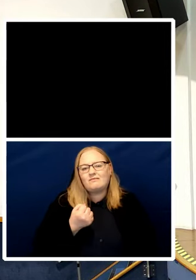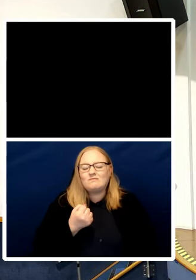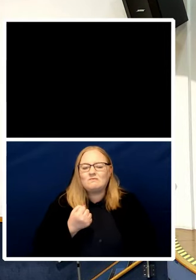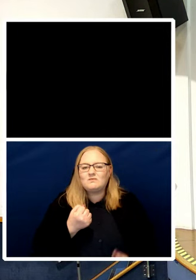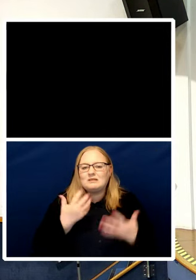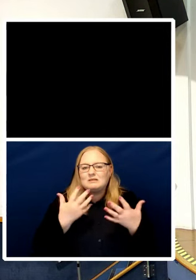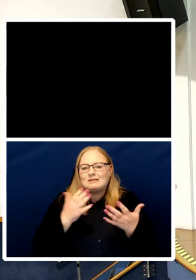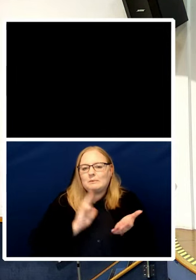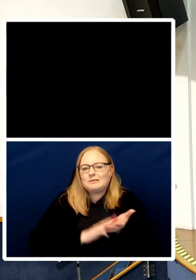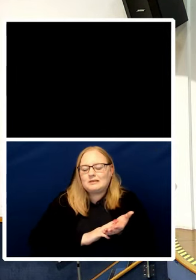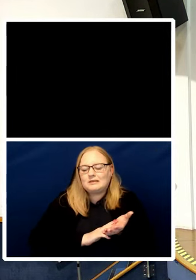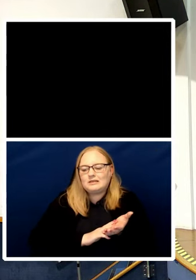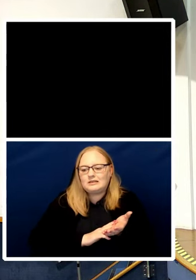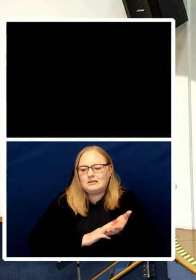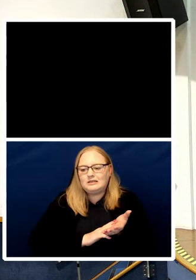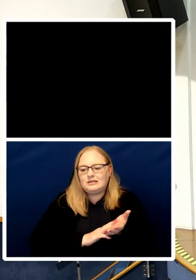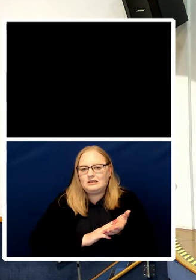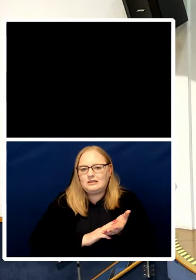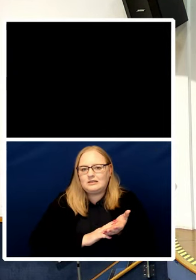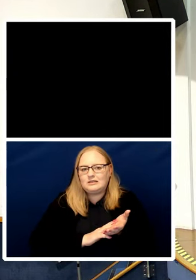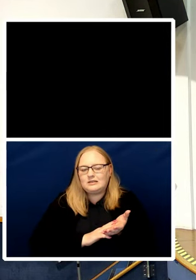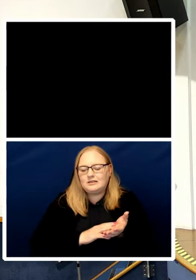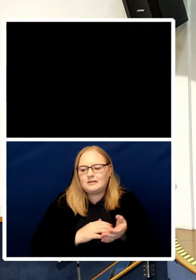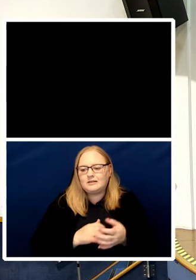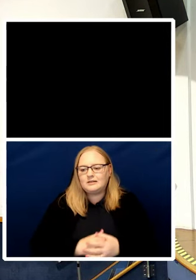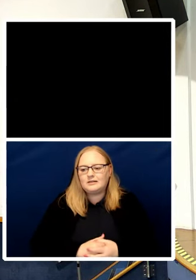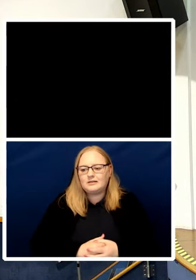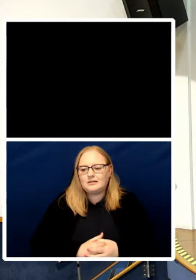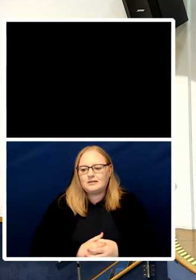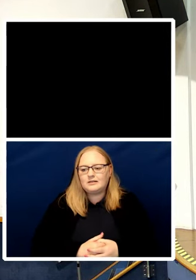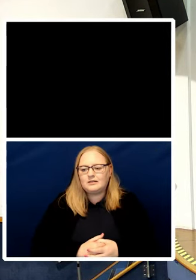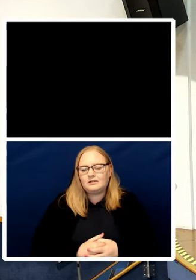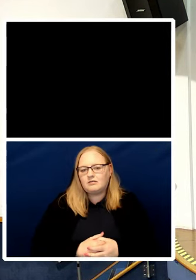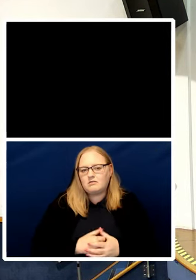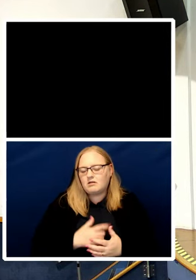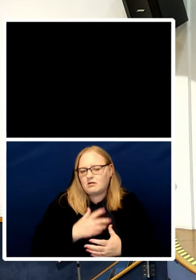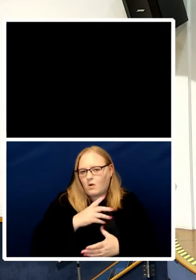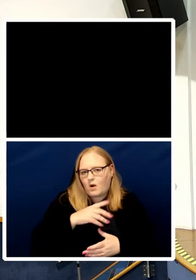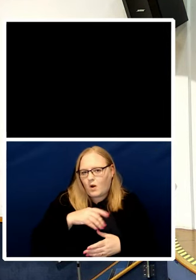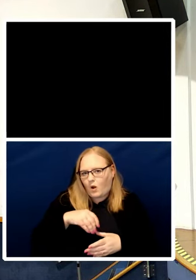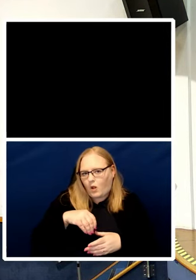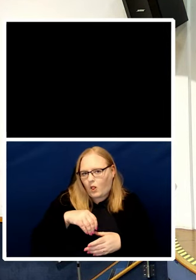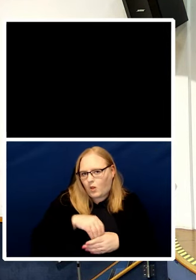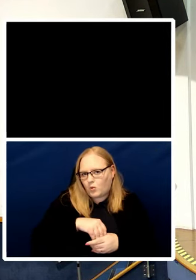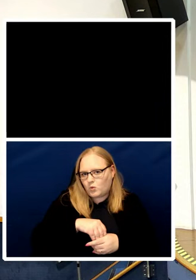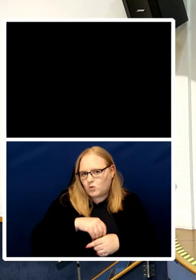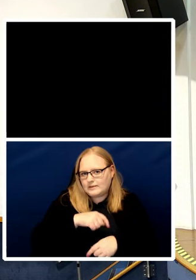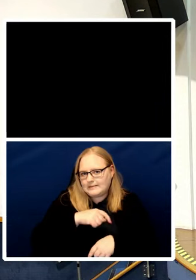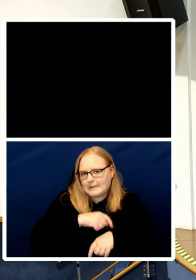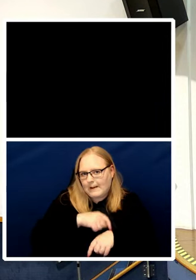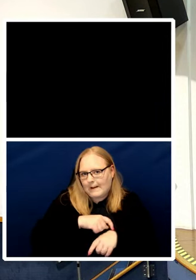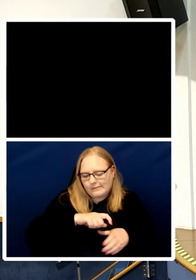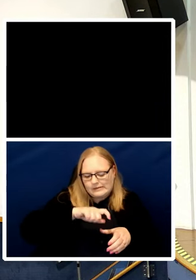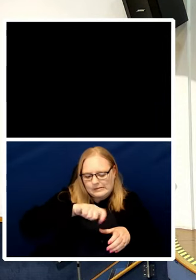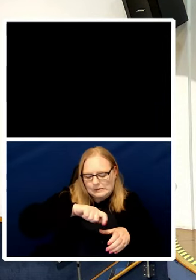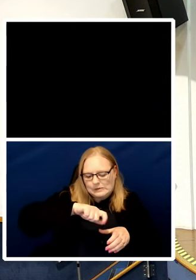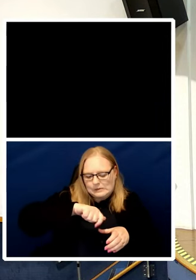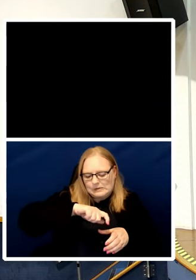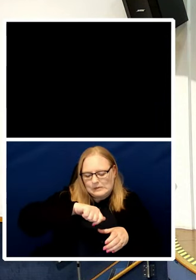which doesn't count the period spent trying to open this so